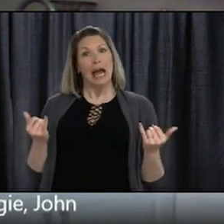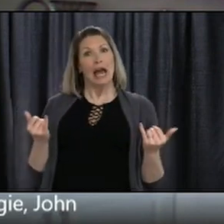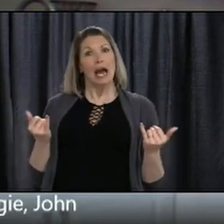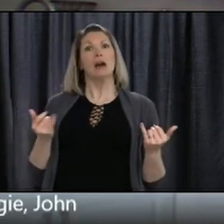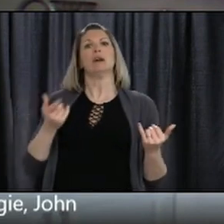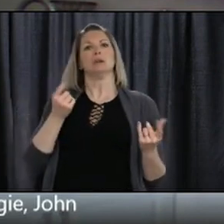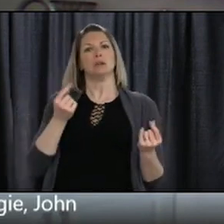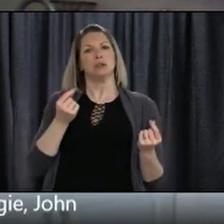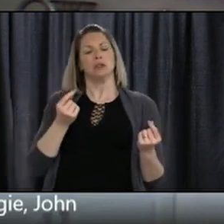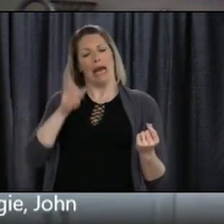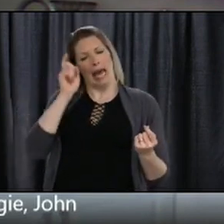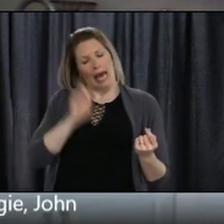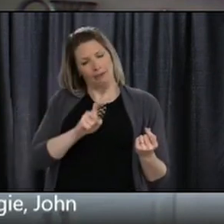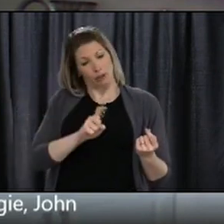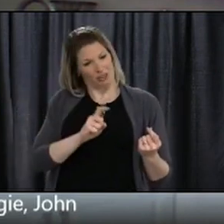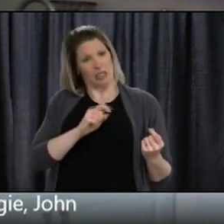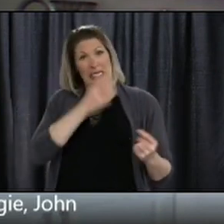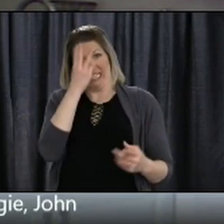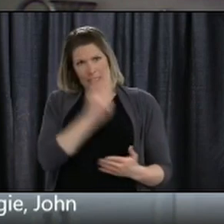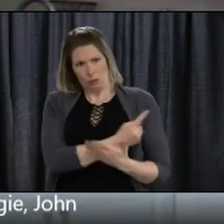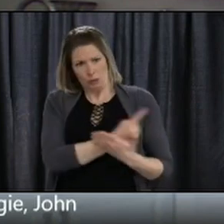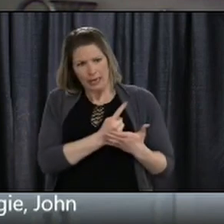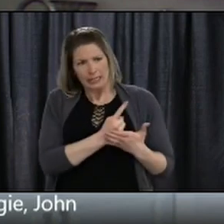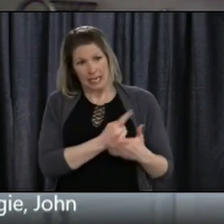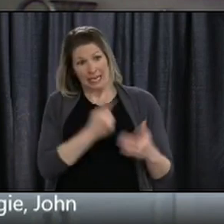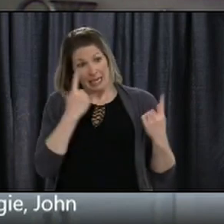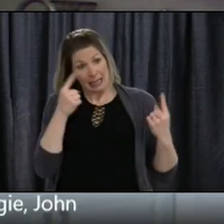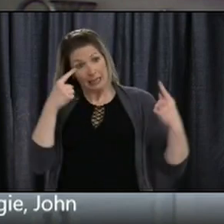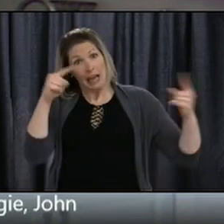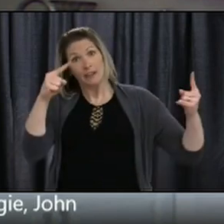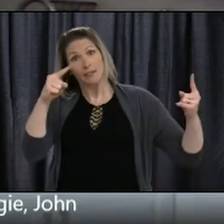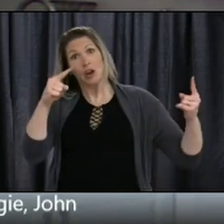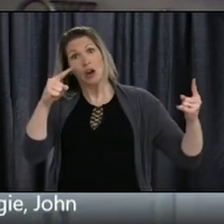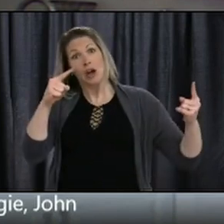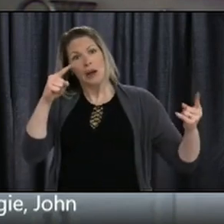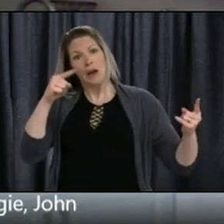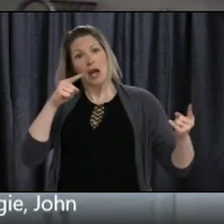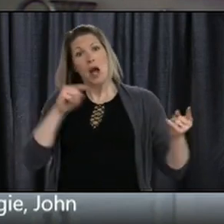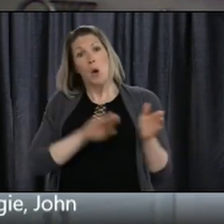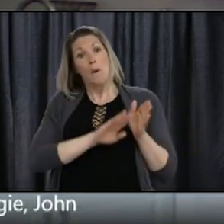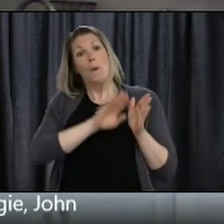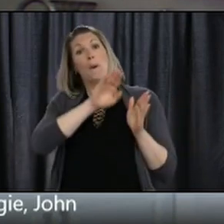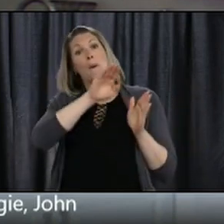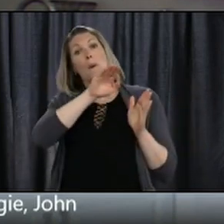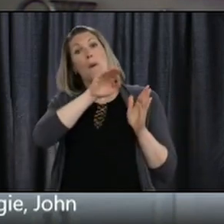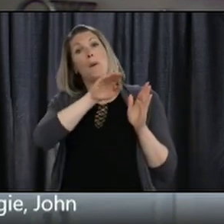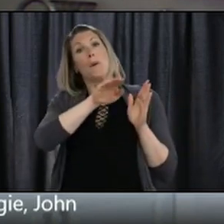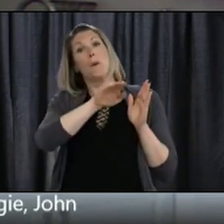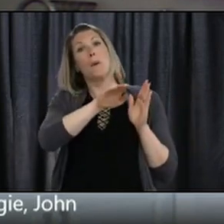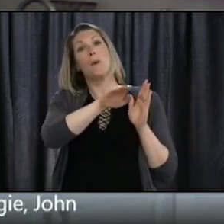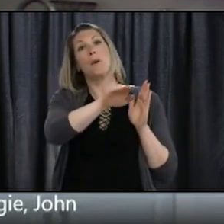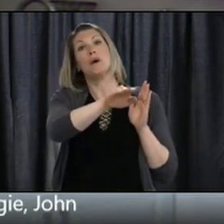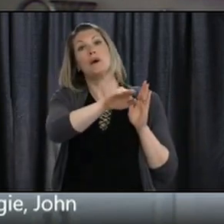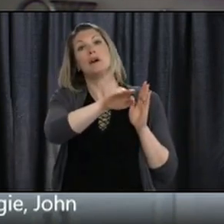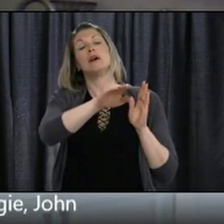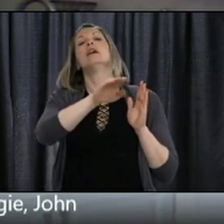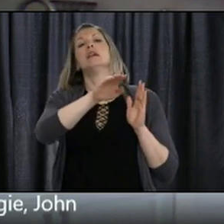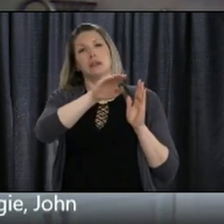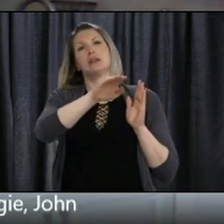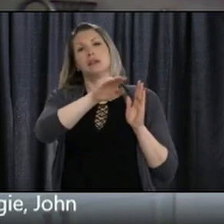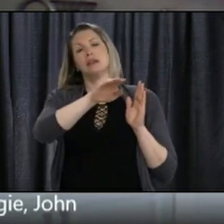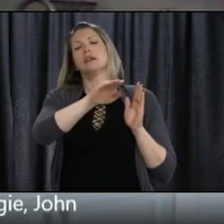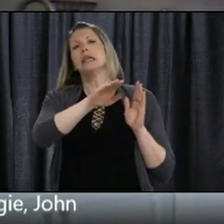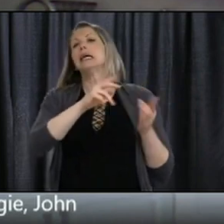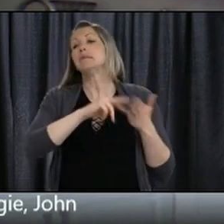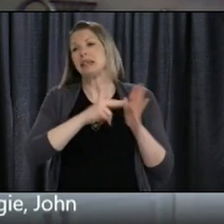we collectively have achieved over the last six weeks. The plan, as laid out yesterday with its alert levels, is a